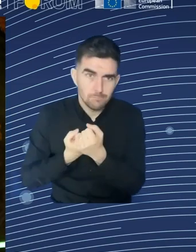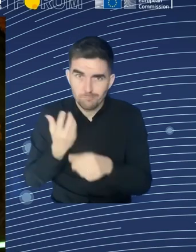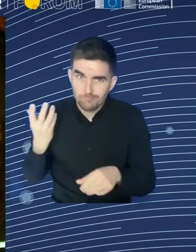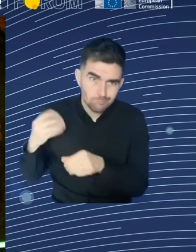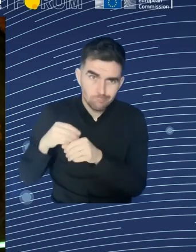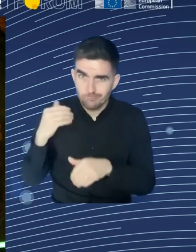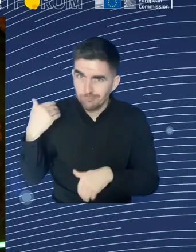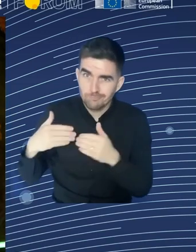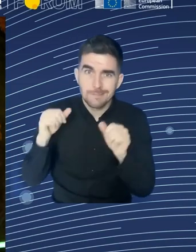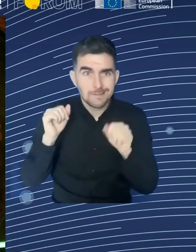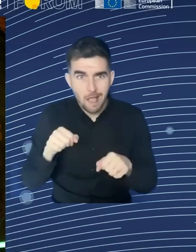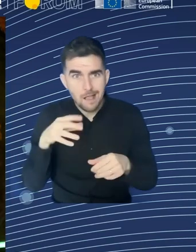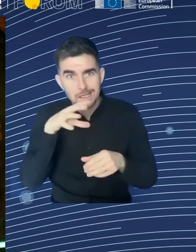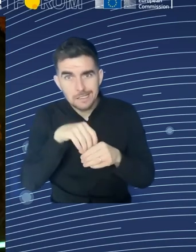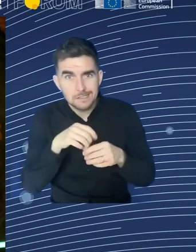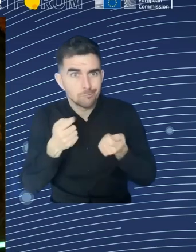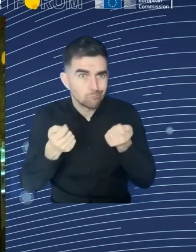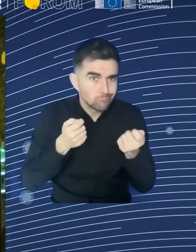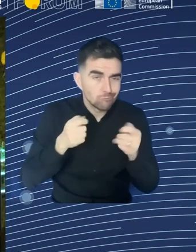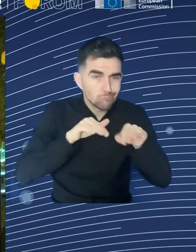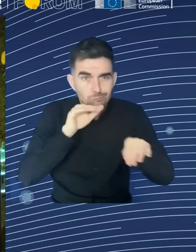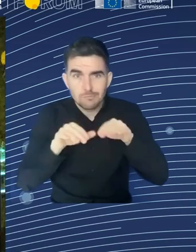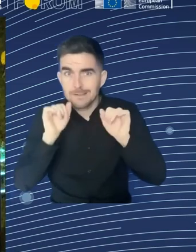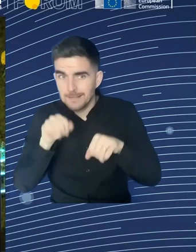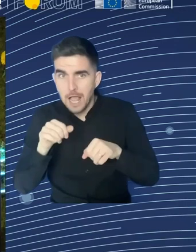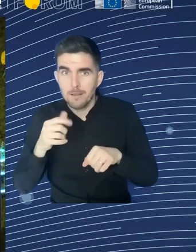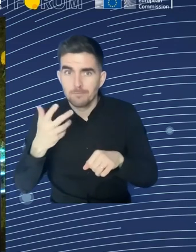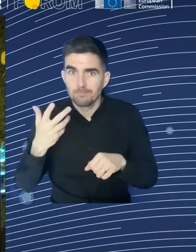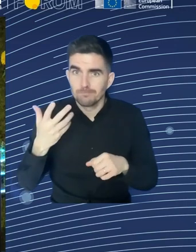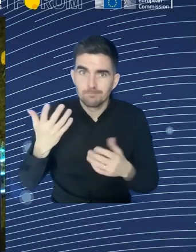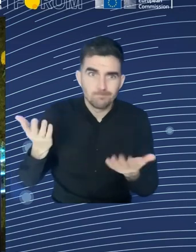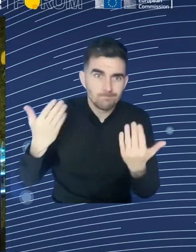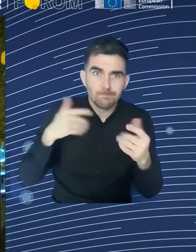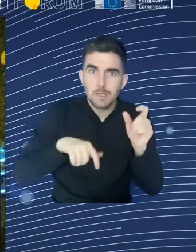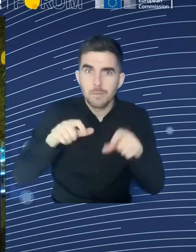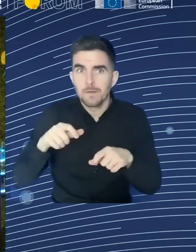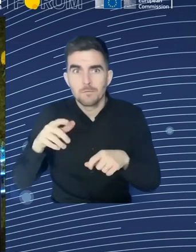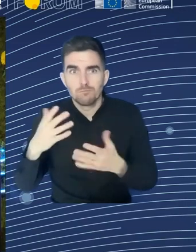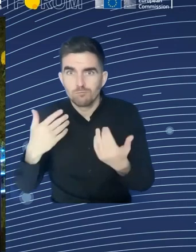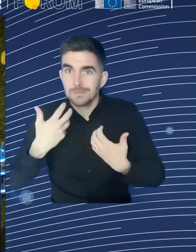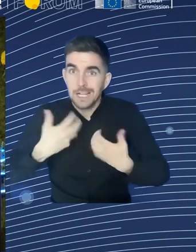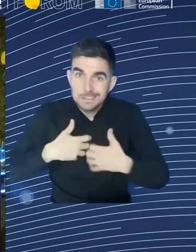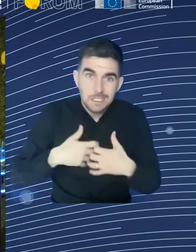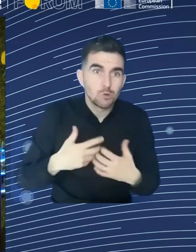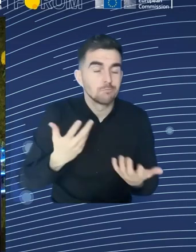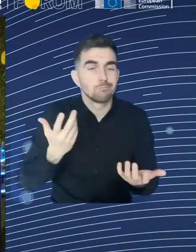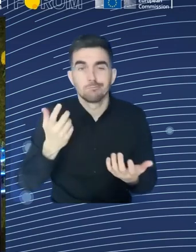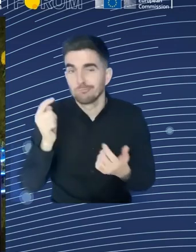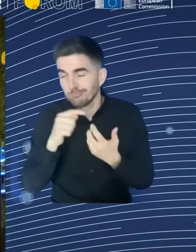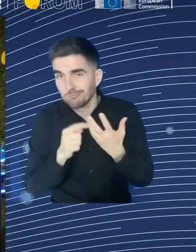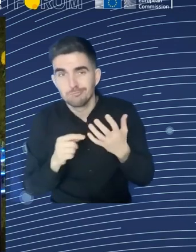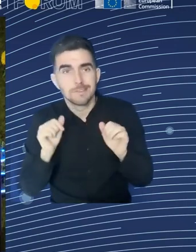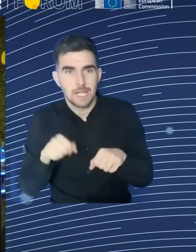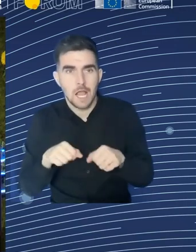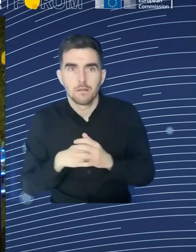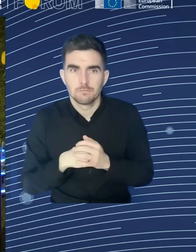after graduating universities. And I will mention something that goes to the point that I started